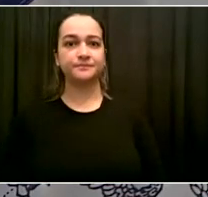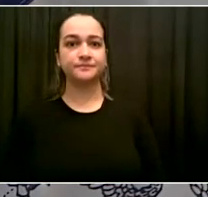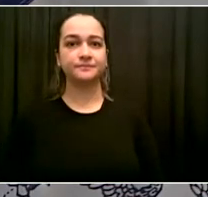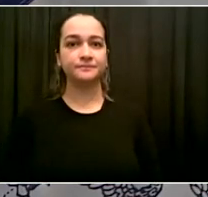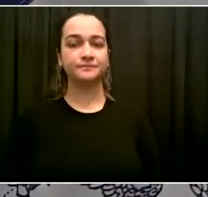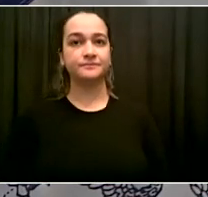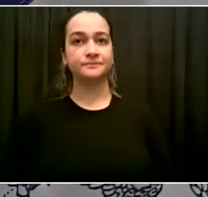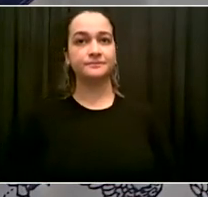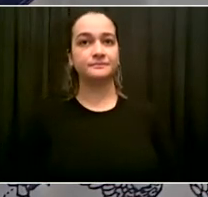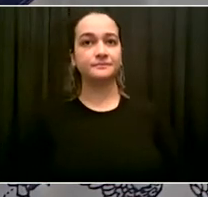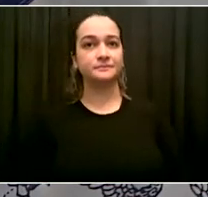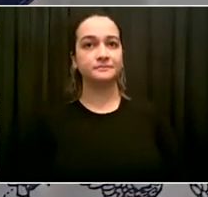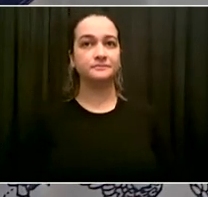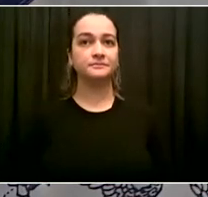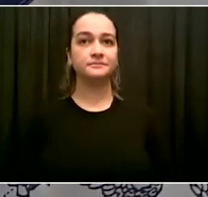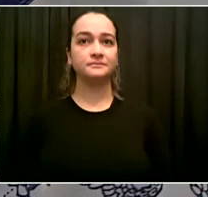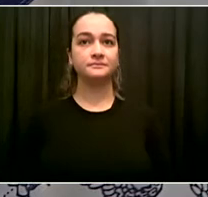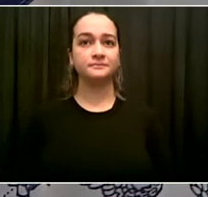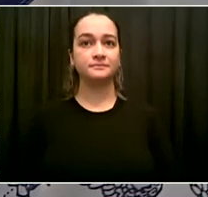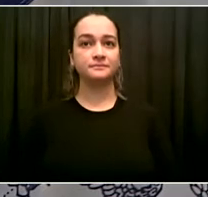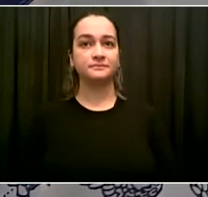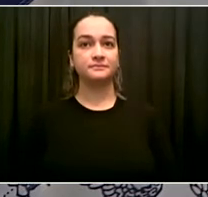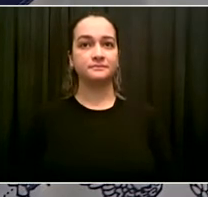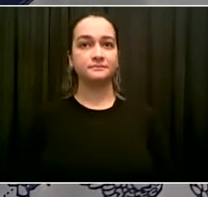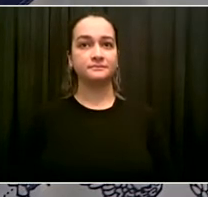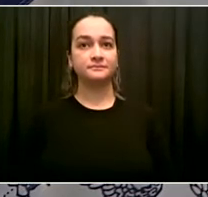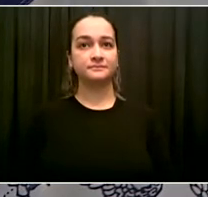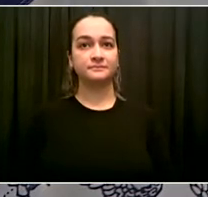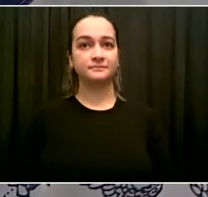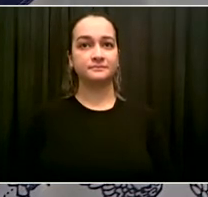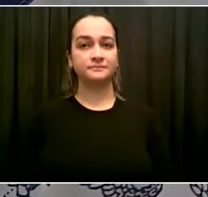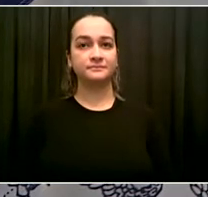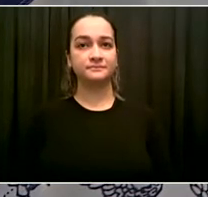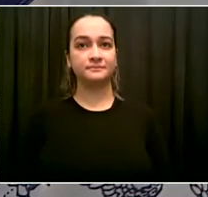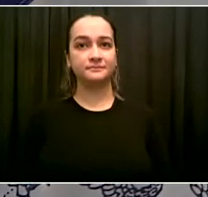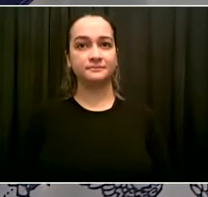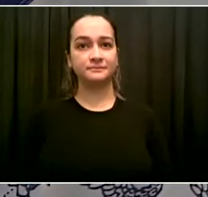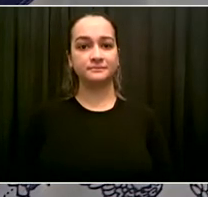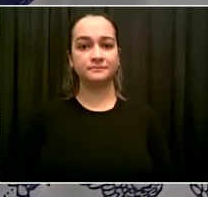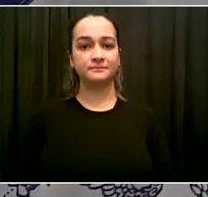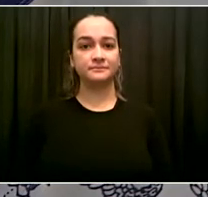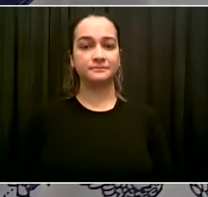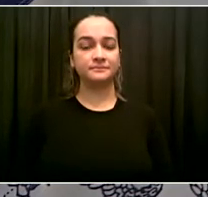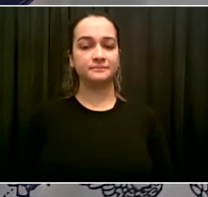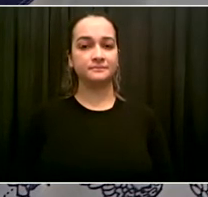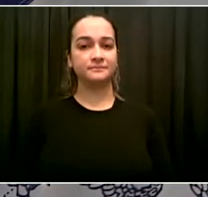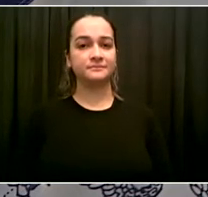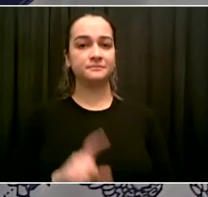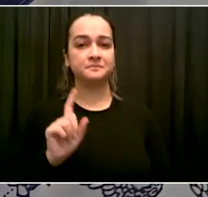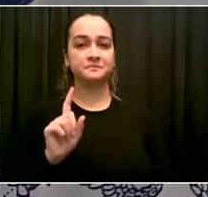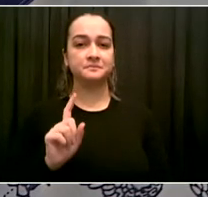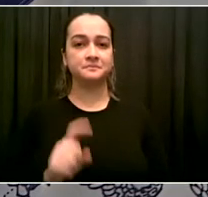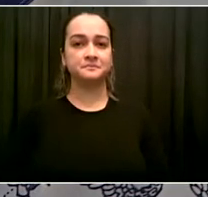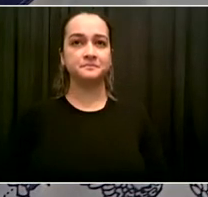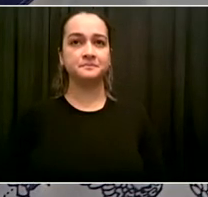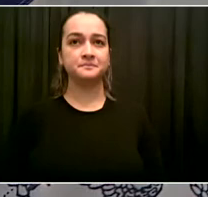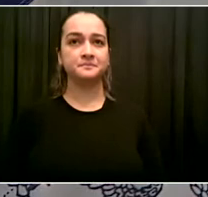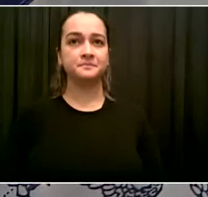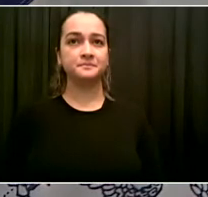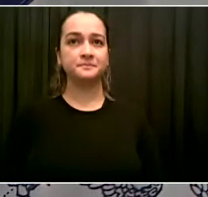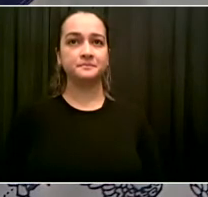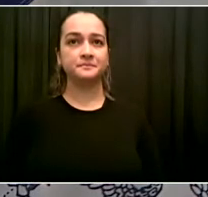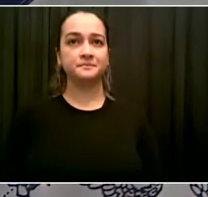people in the Situation Room who are evaluating the safety of the schools. I've been trying to do this now for